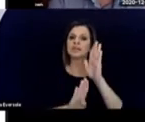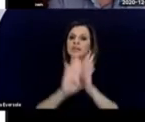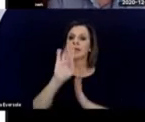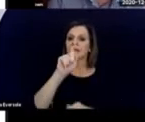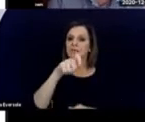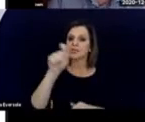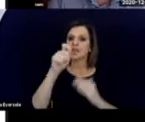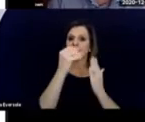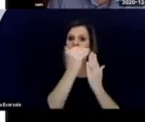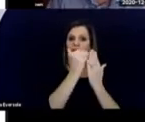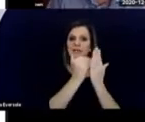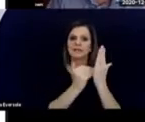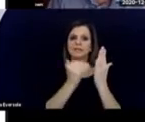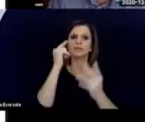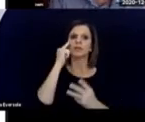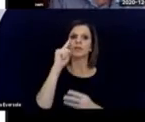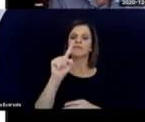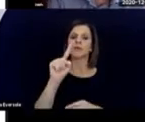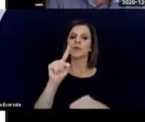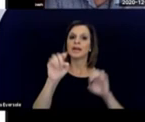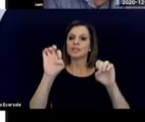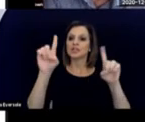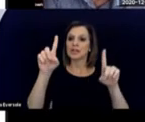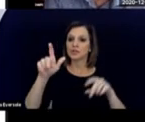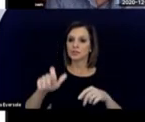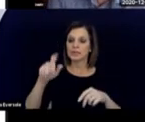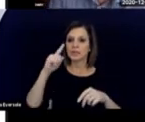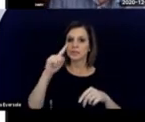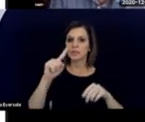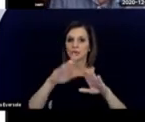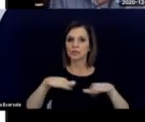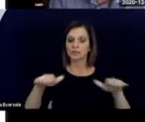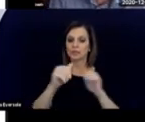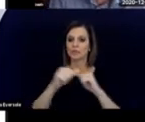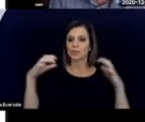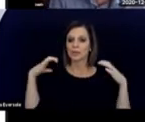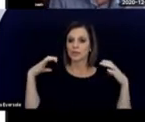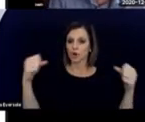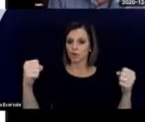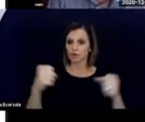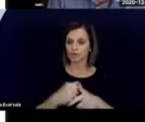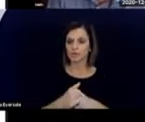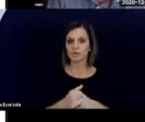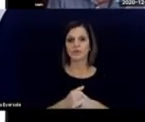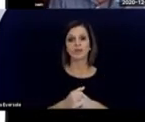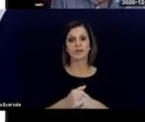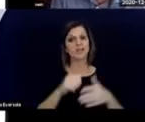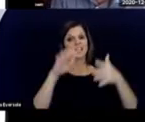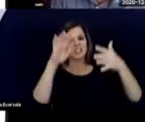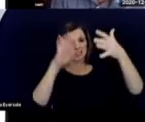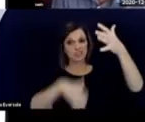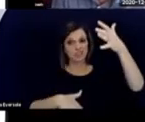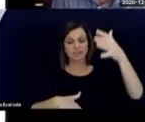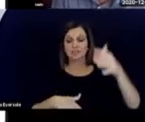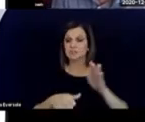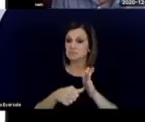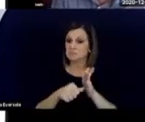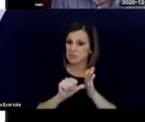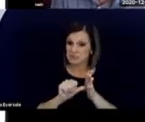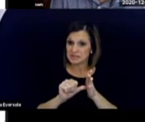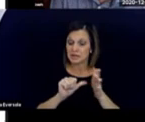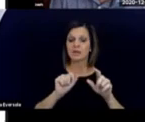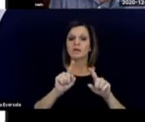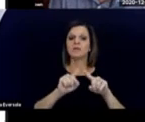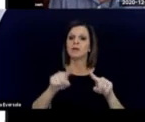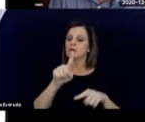individuals with CHARGE syndrome, and it's big, and it's very impressive. But it's a fantastic reminder